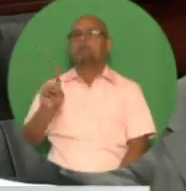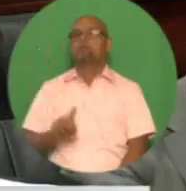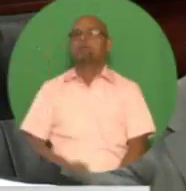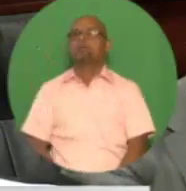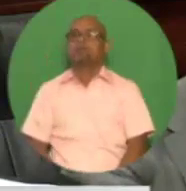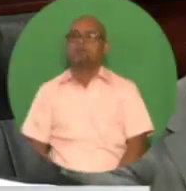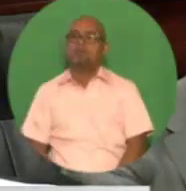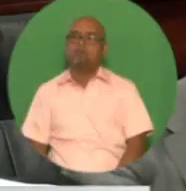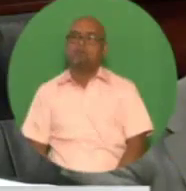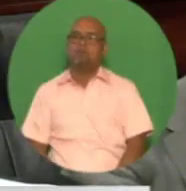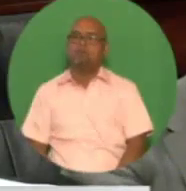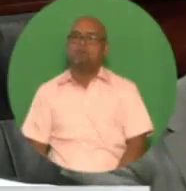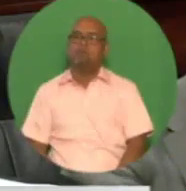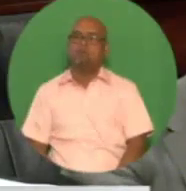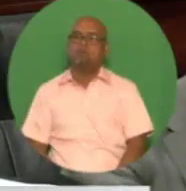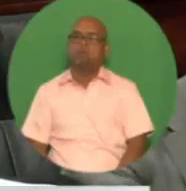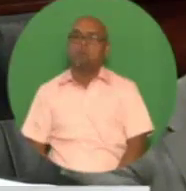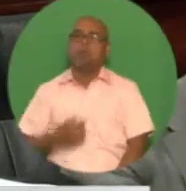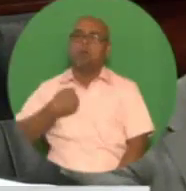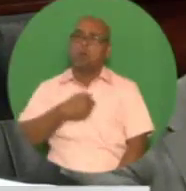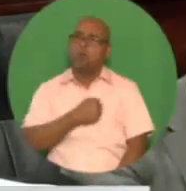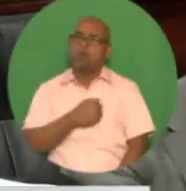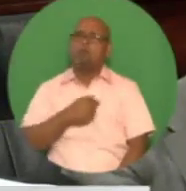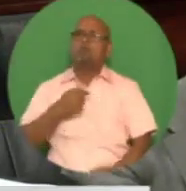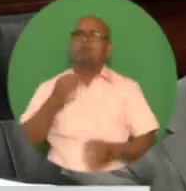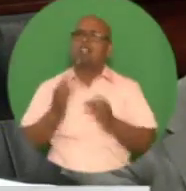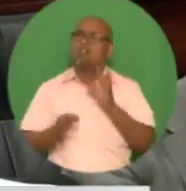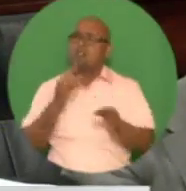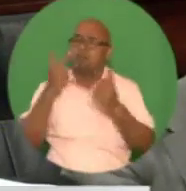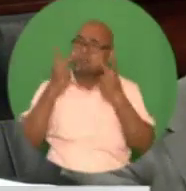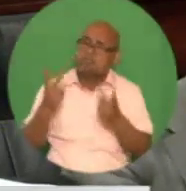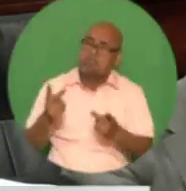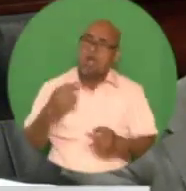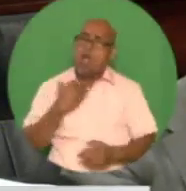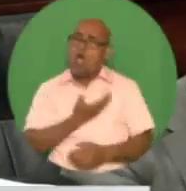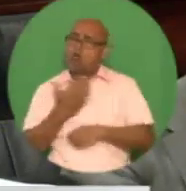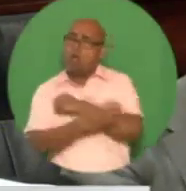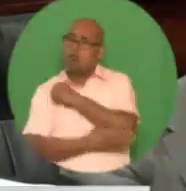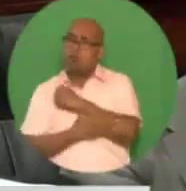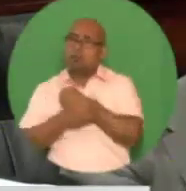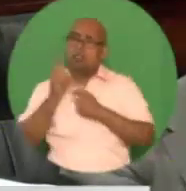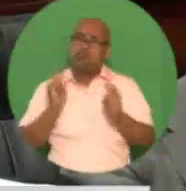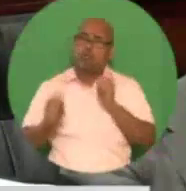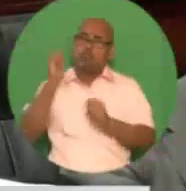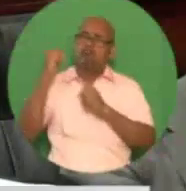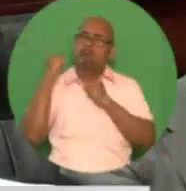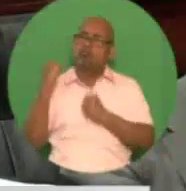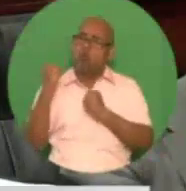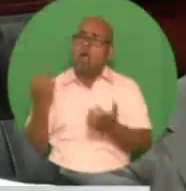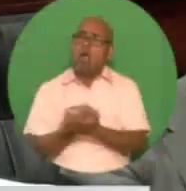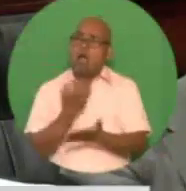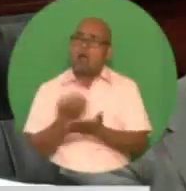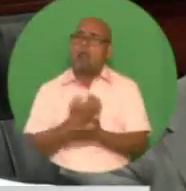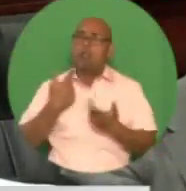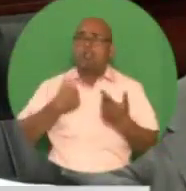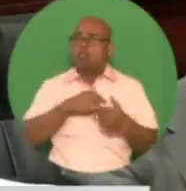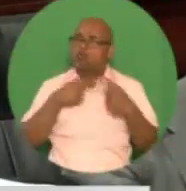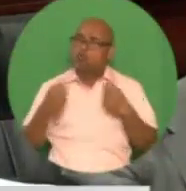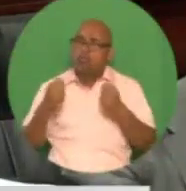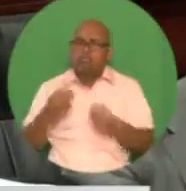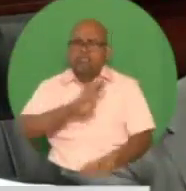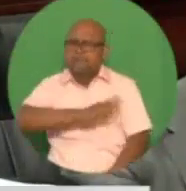robust and healthy by any international standard. Madam Speaker, through this mix of macroeconomic policy